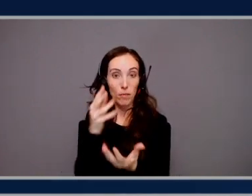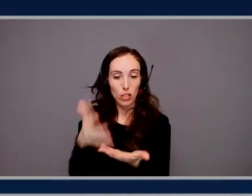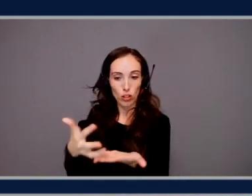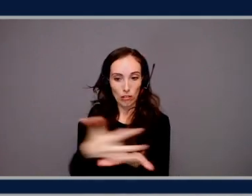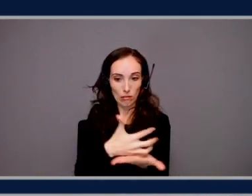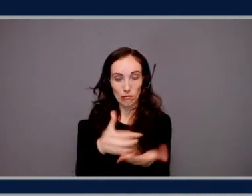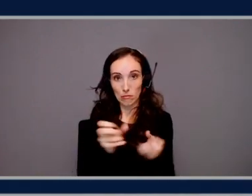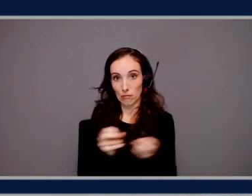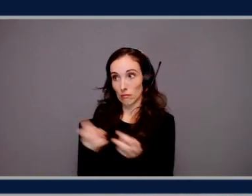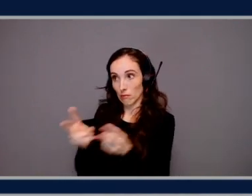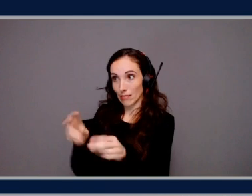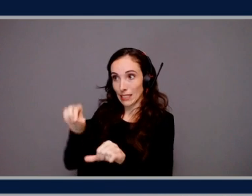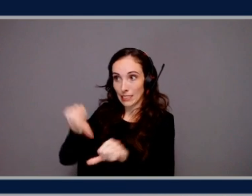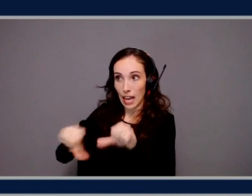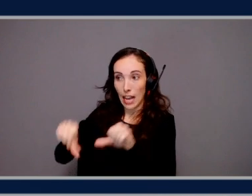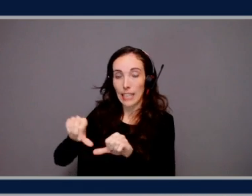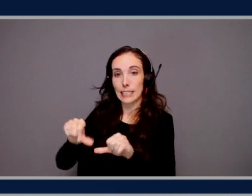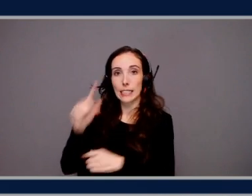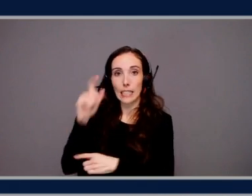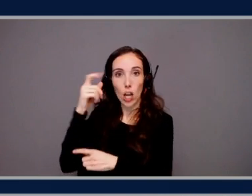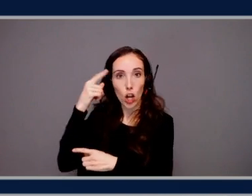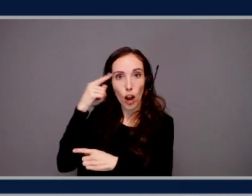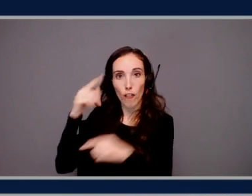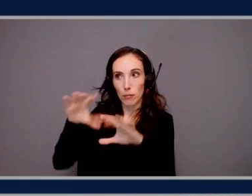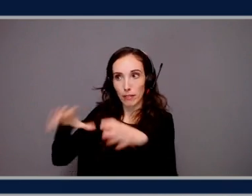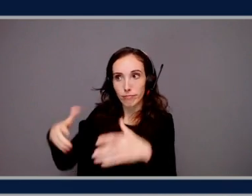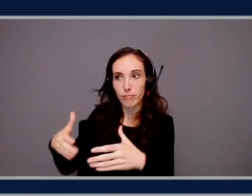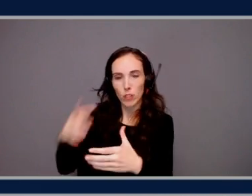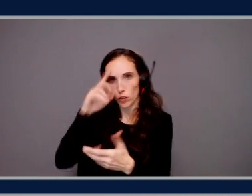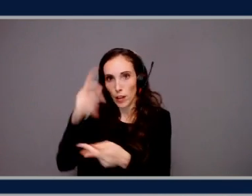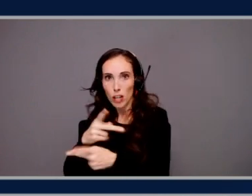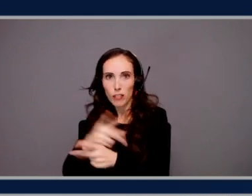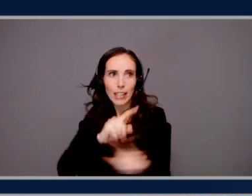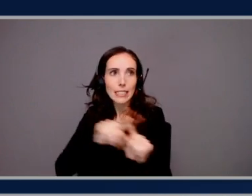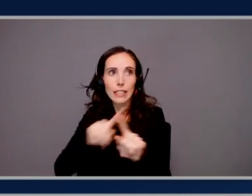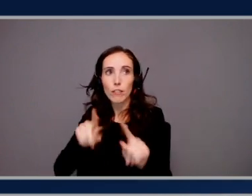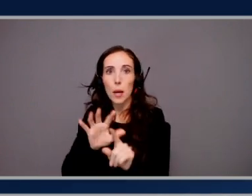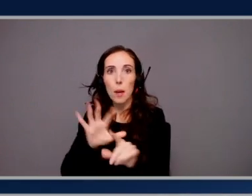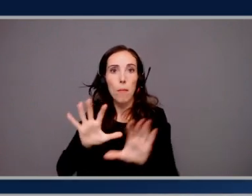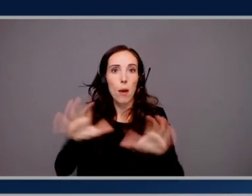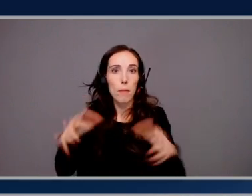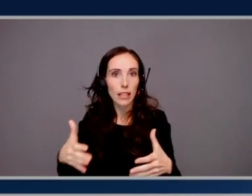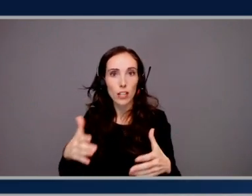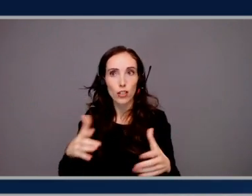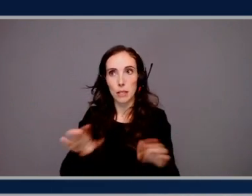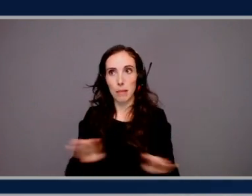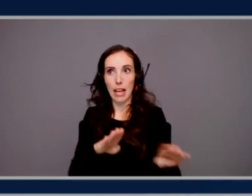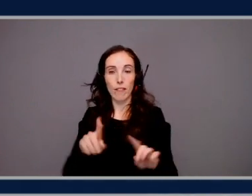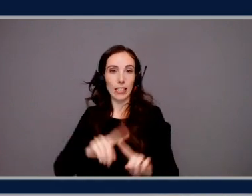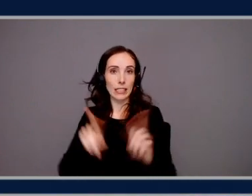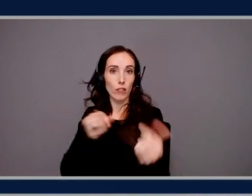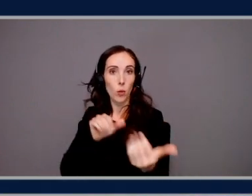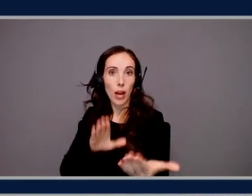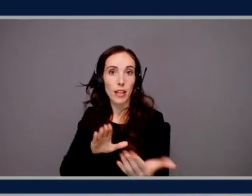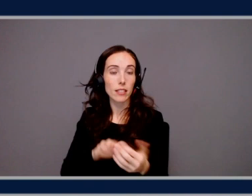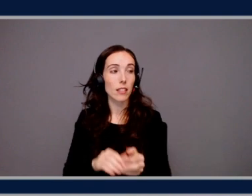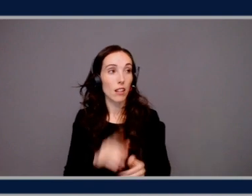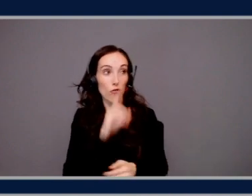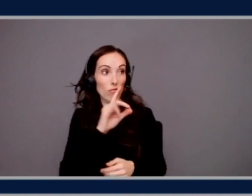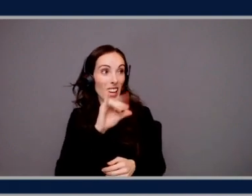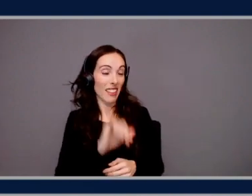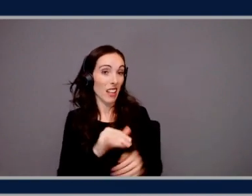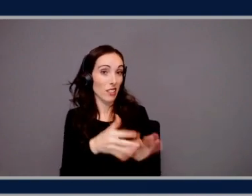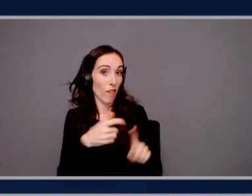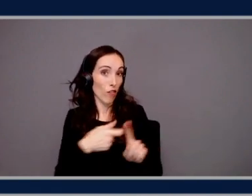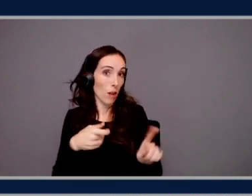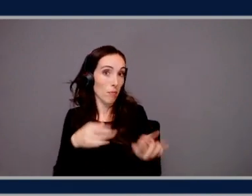government entities and more to figure out, hey, are different populations behaving in different ways? Wow. And it just stems from a simple Clarinet. In my